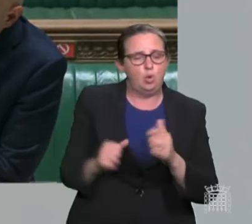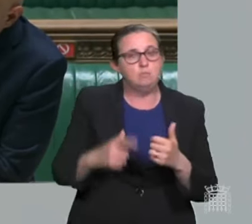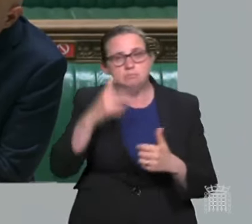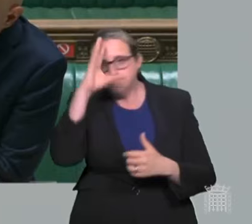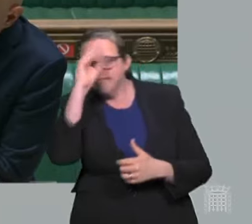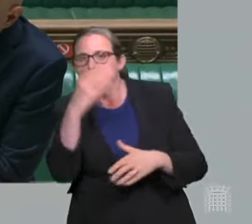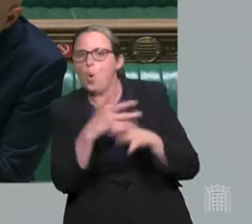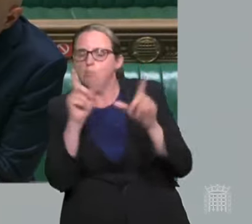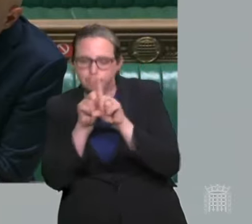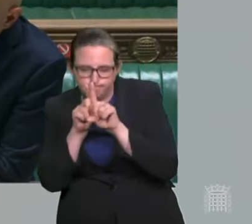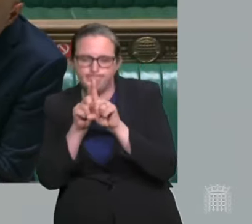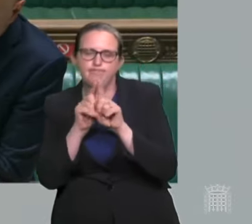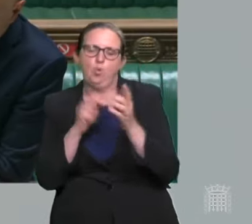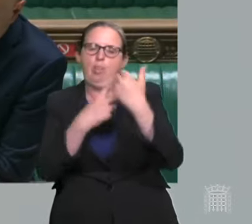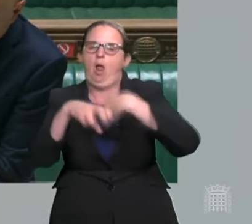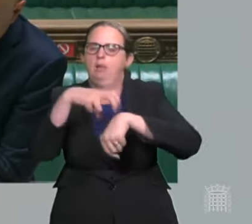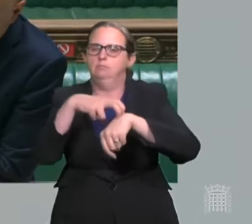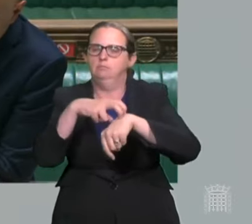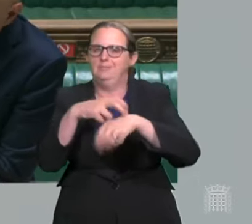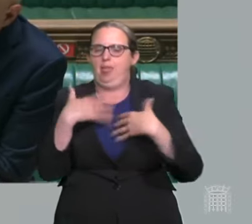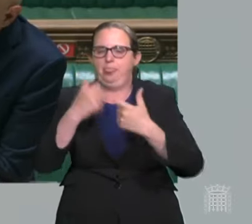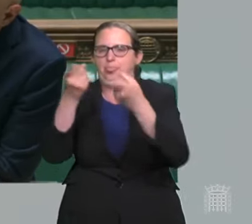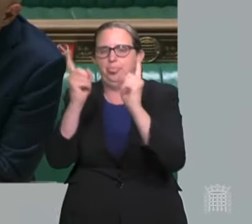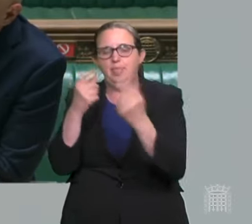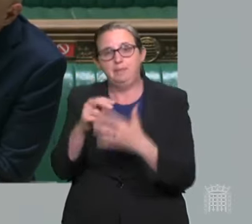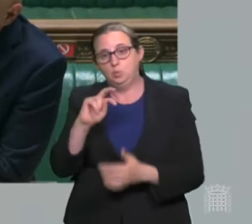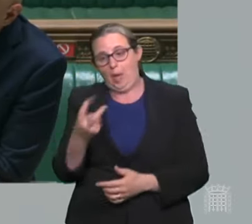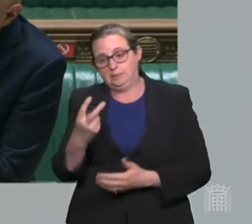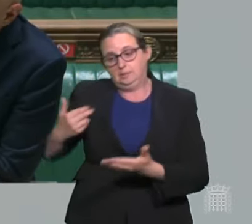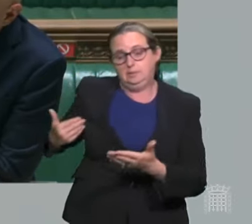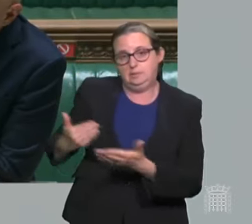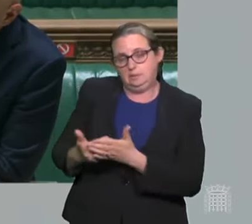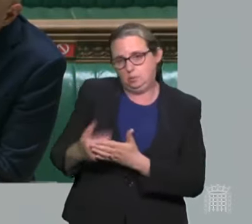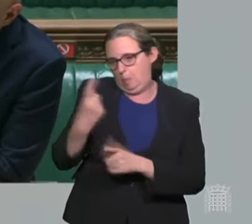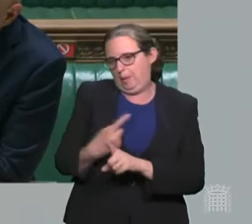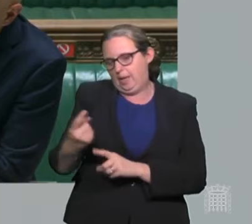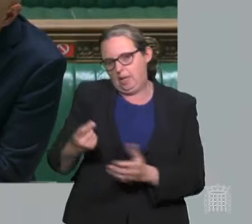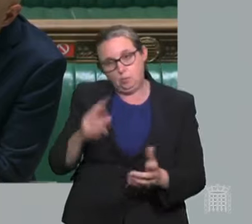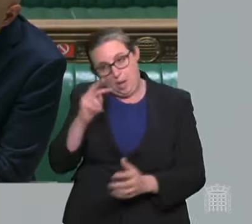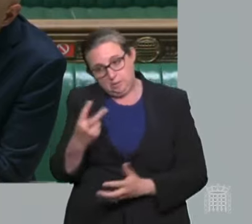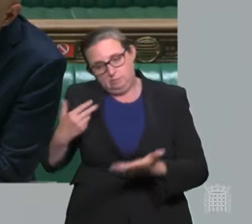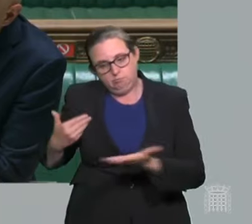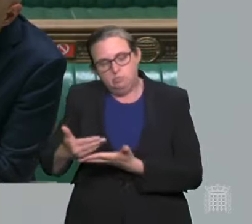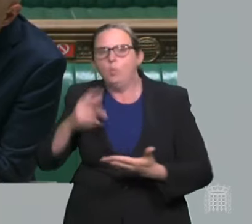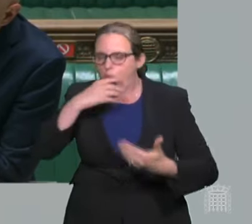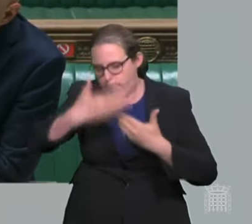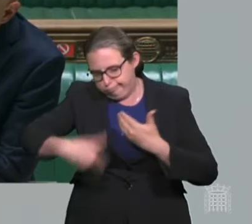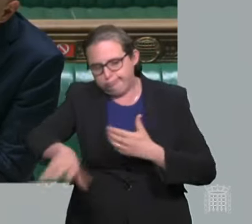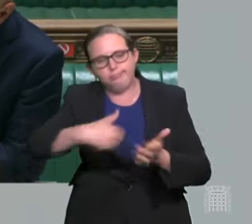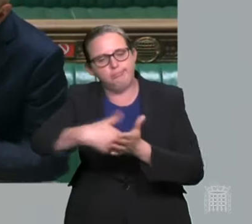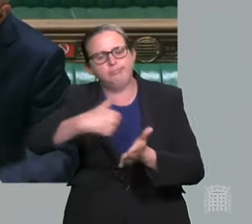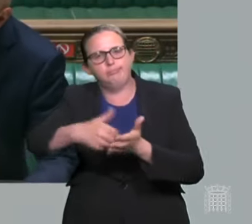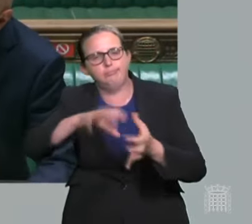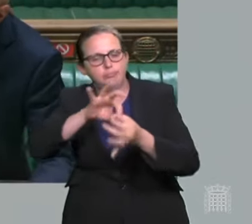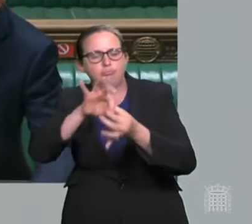with my counterpart in Northern Ireland. We've already had two discussions in one week, and we will be speaking on a regular basis and coordinating,